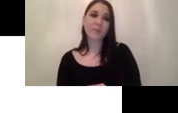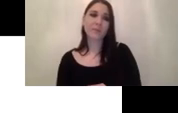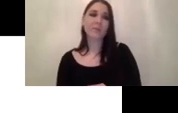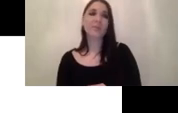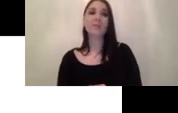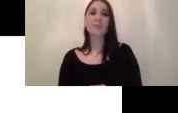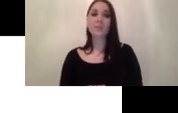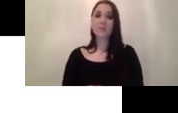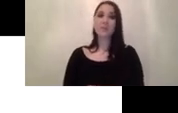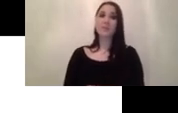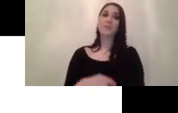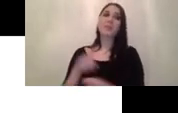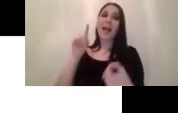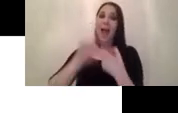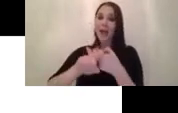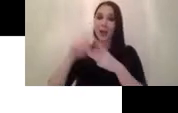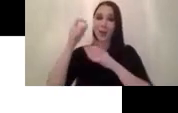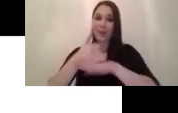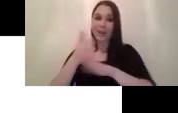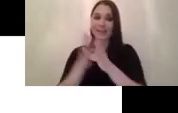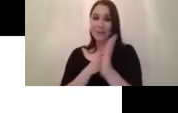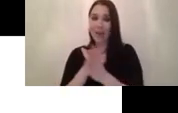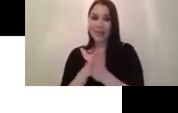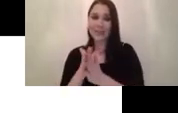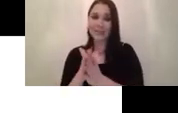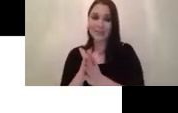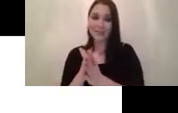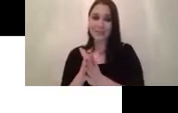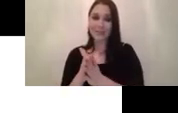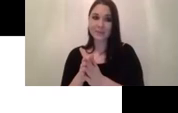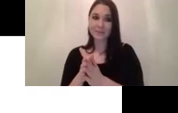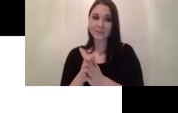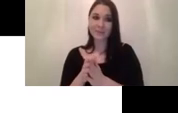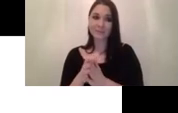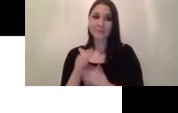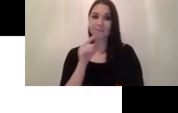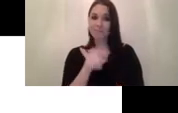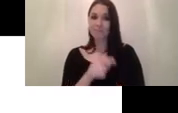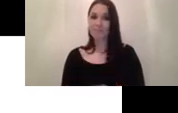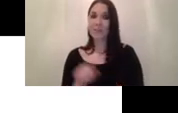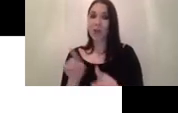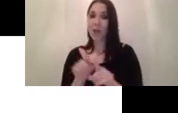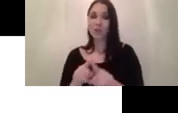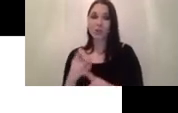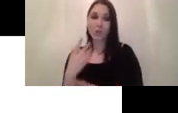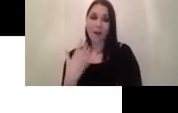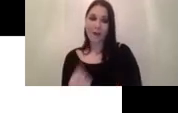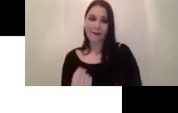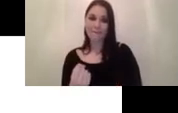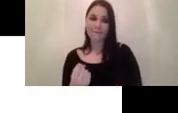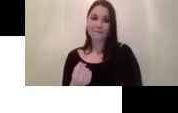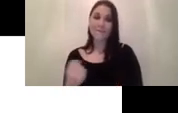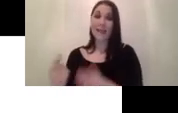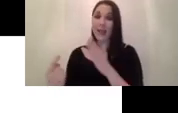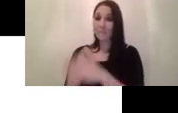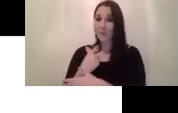detector um here this flow chart shows the difference it also has the input backbone uh